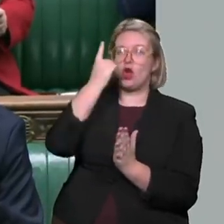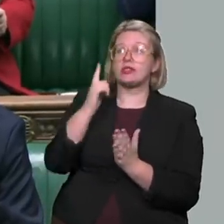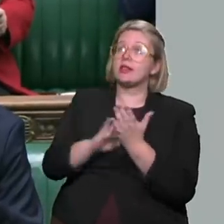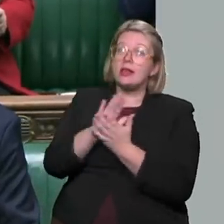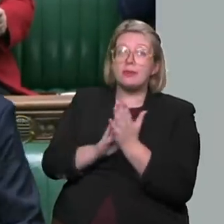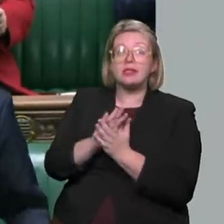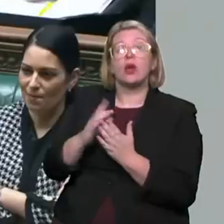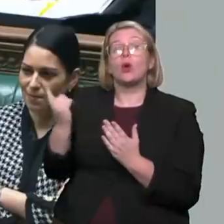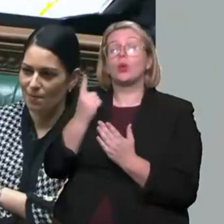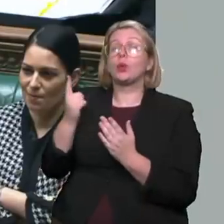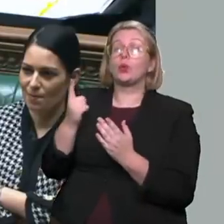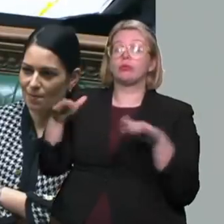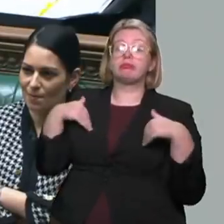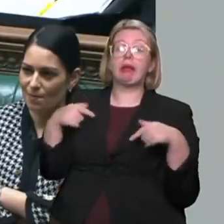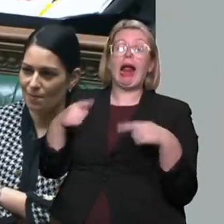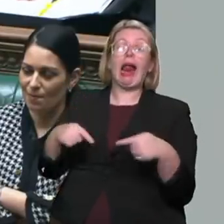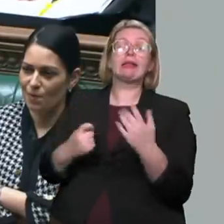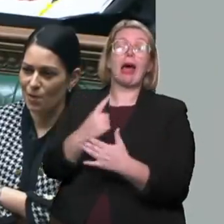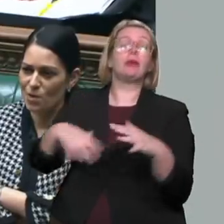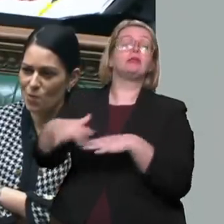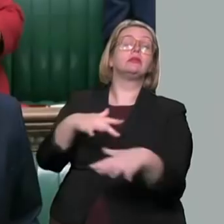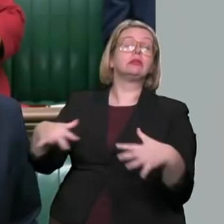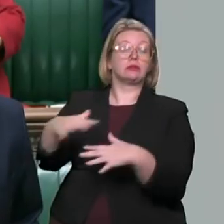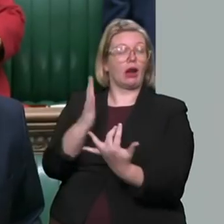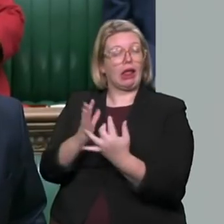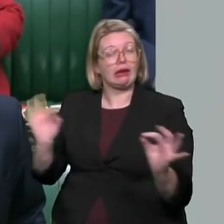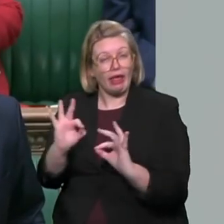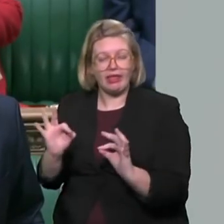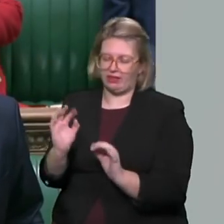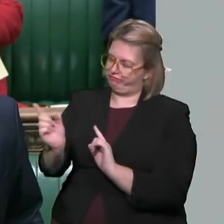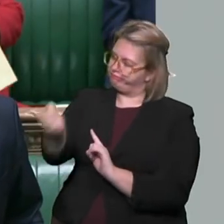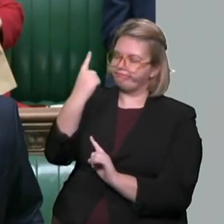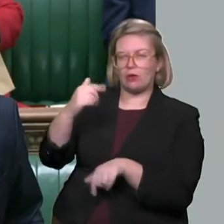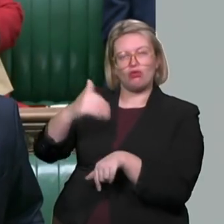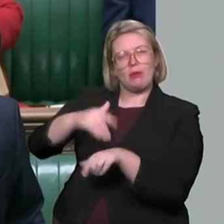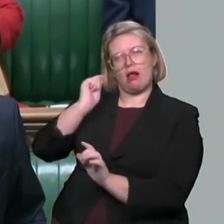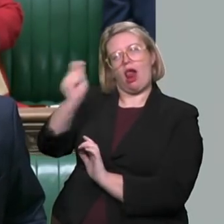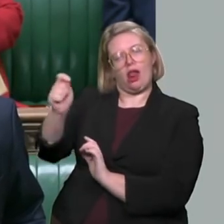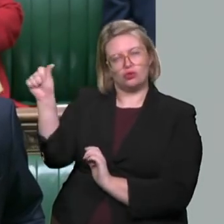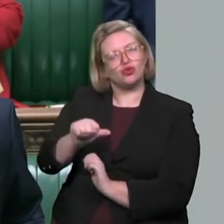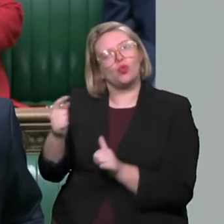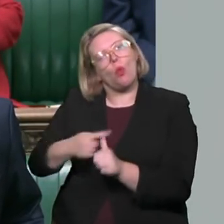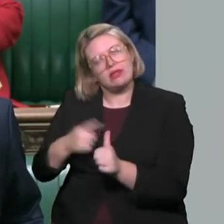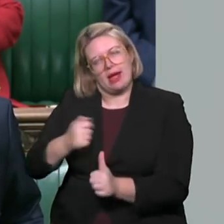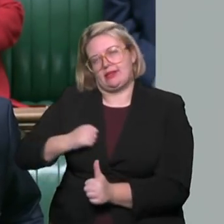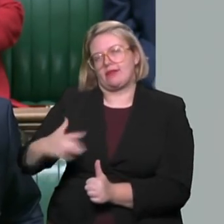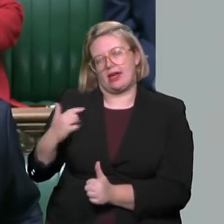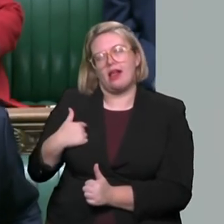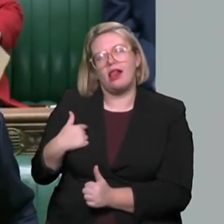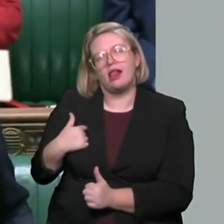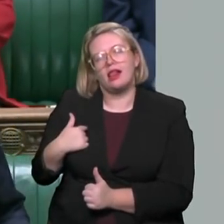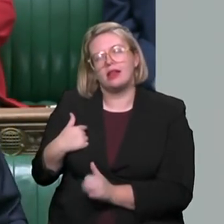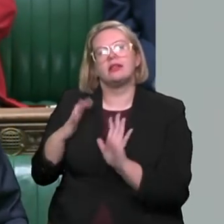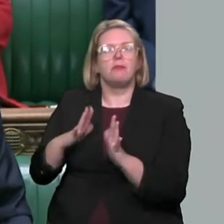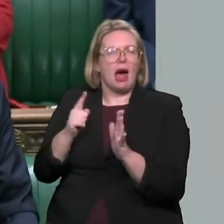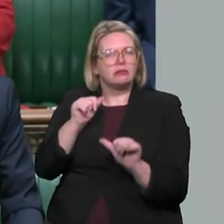default for the failure to act. Now, if we are making progress on that, then we are beginning to address some of the issues that were identified across the House on Monday. Can